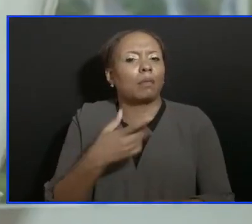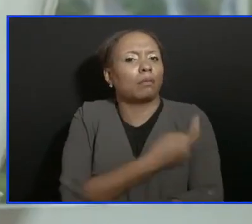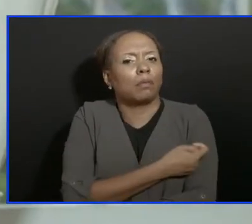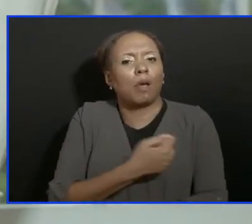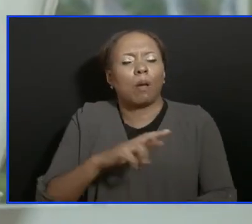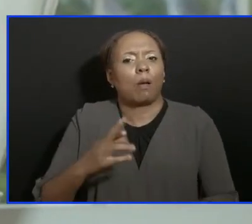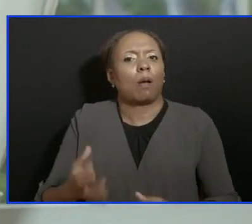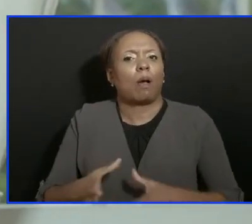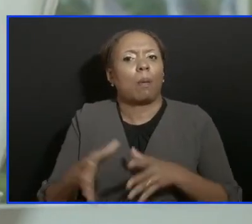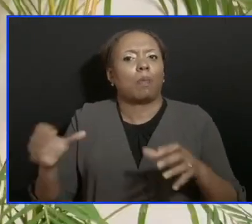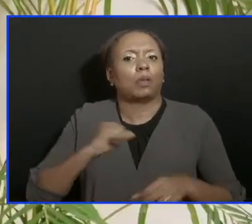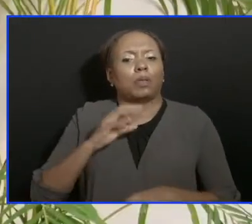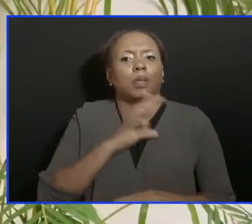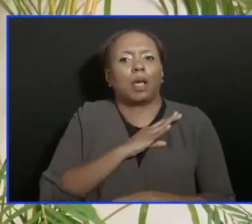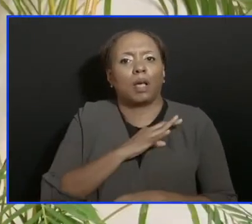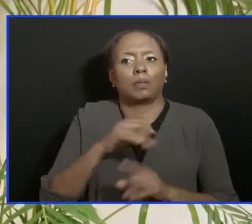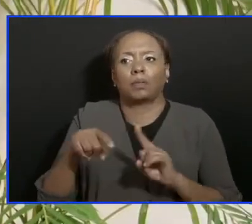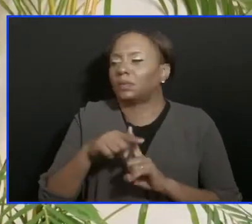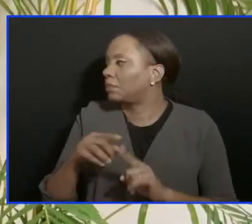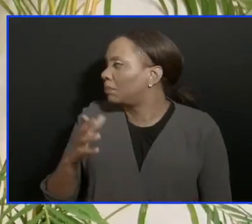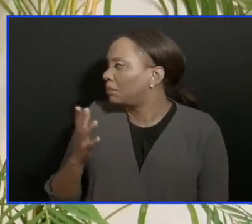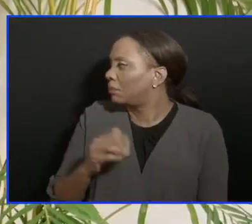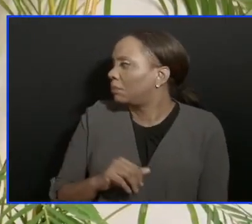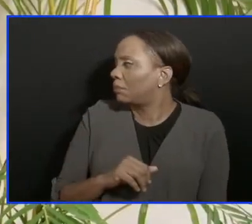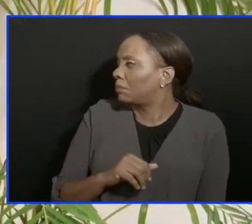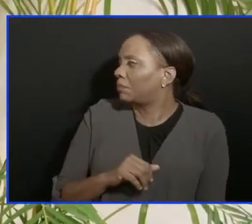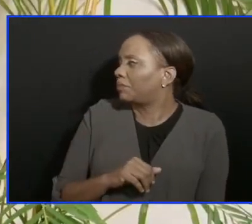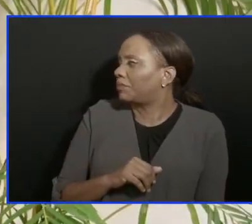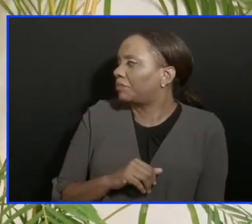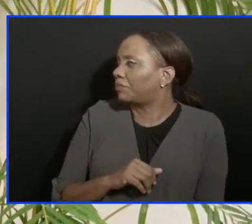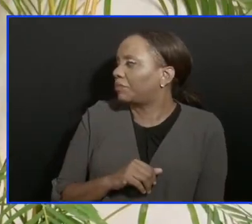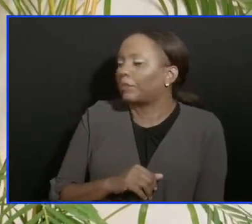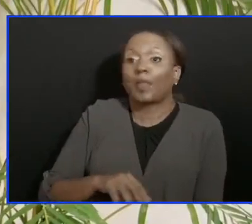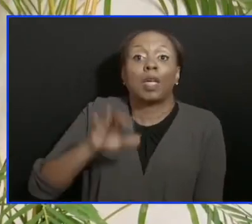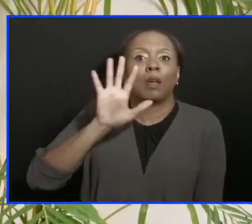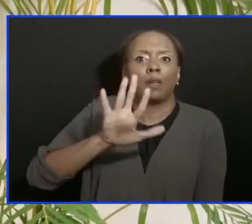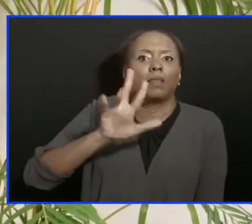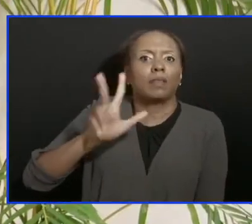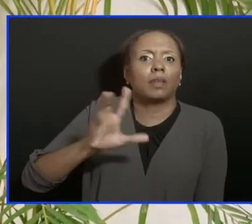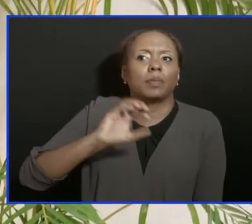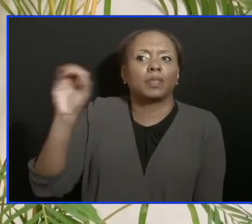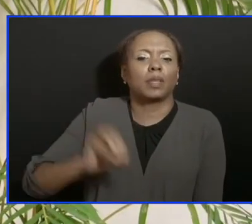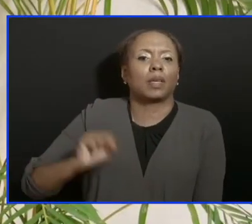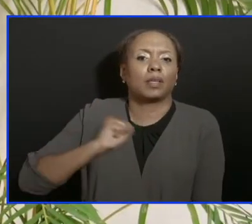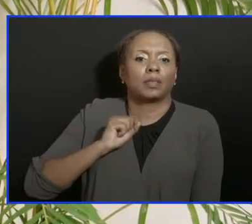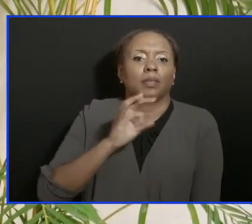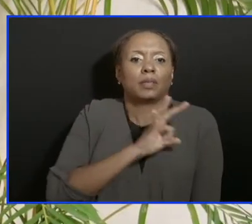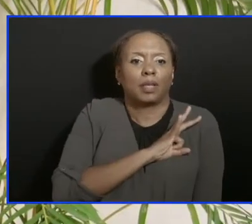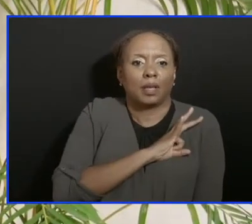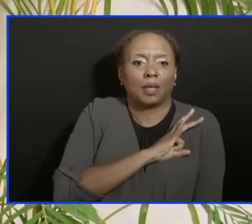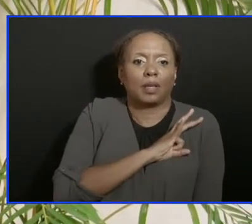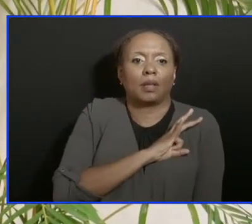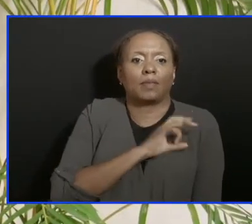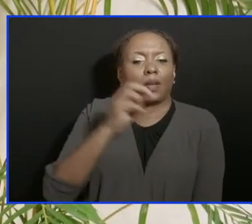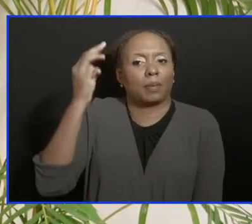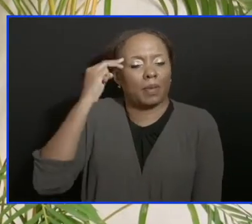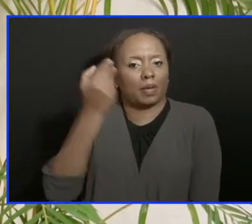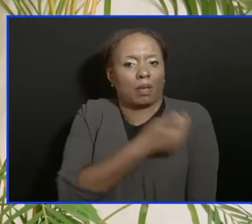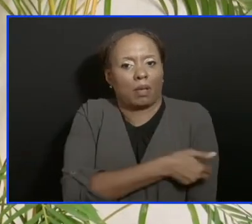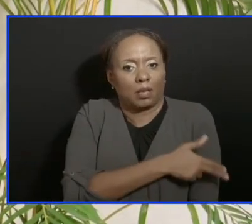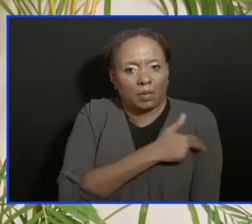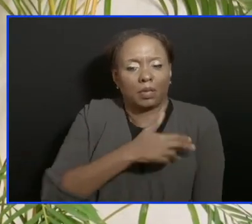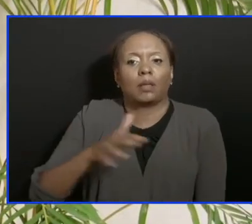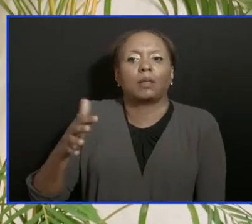The 53% of the staff at the psychiatric hospital are fully vaccinated.